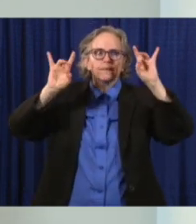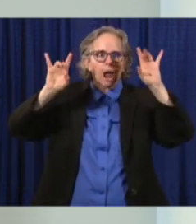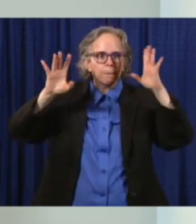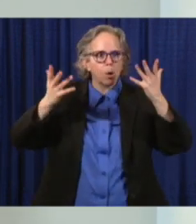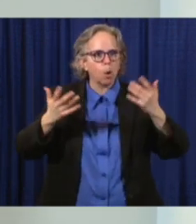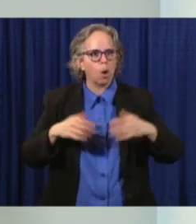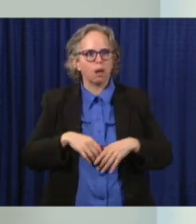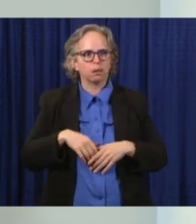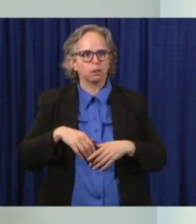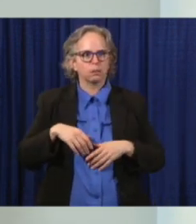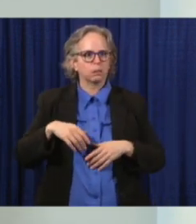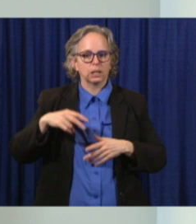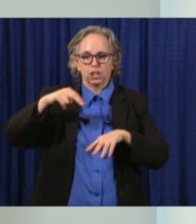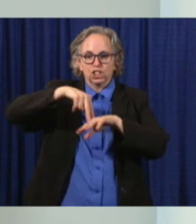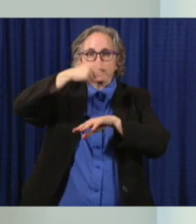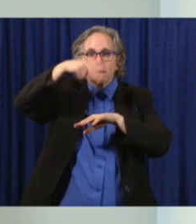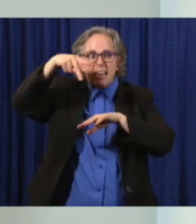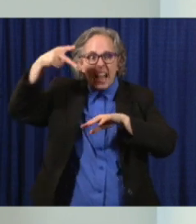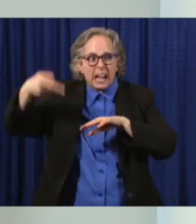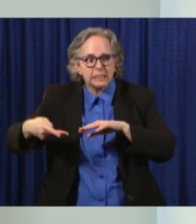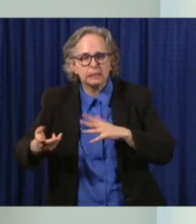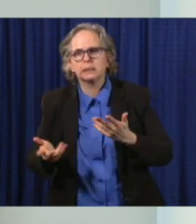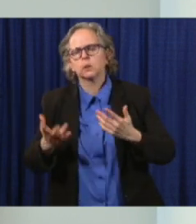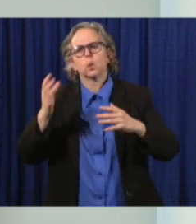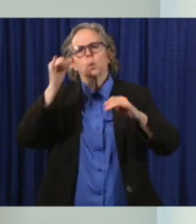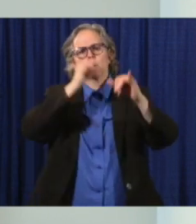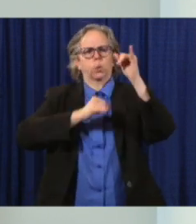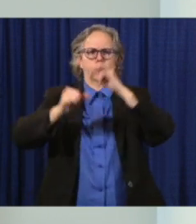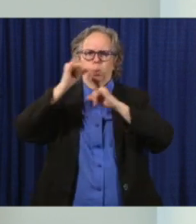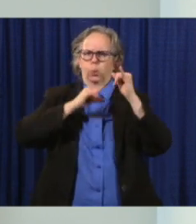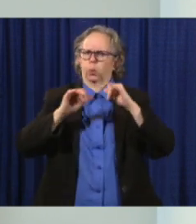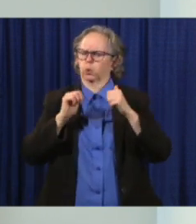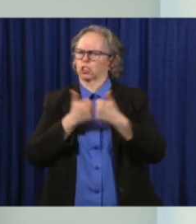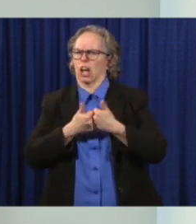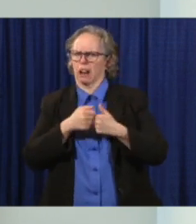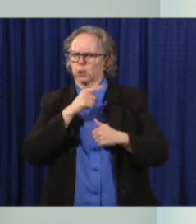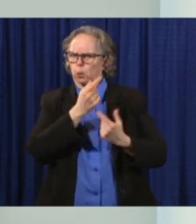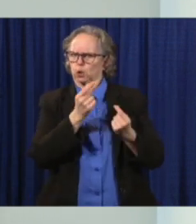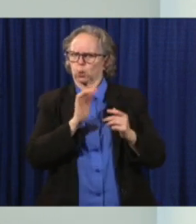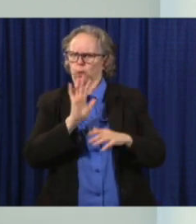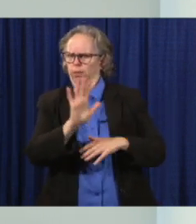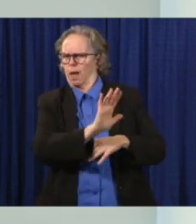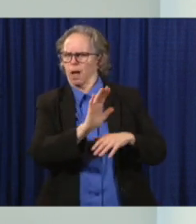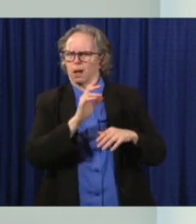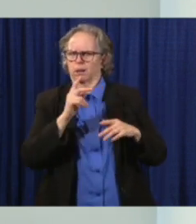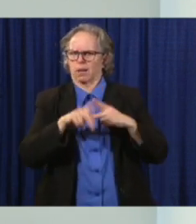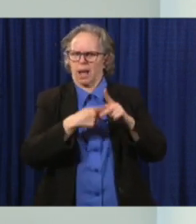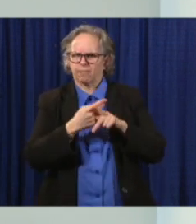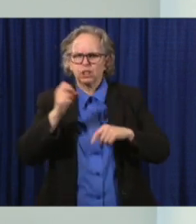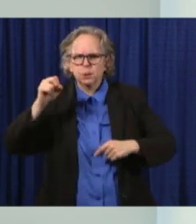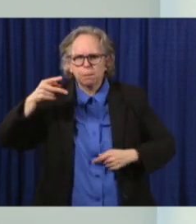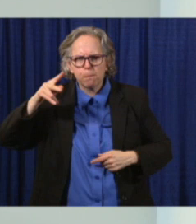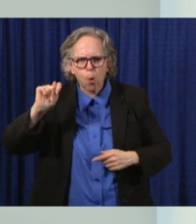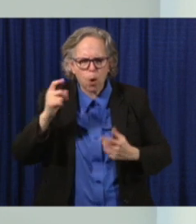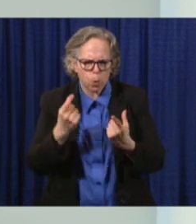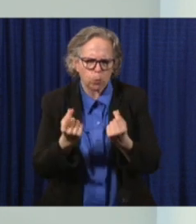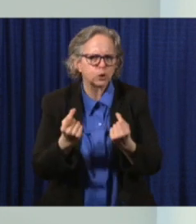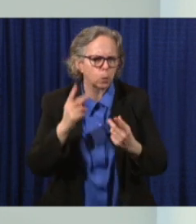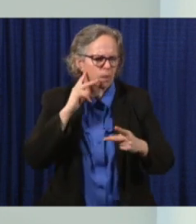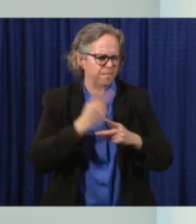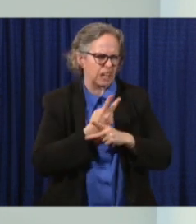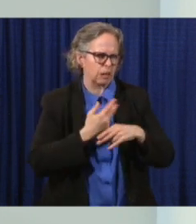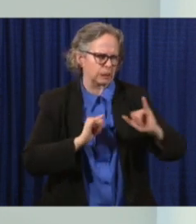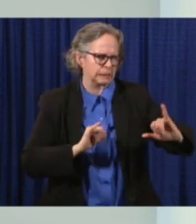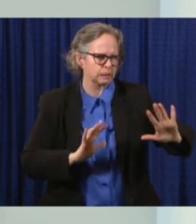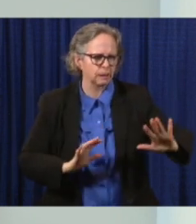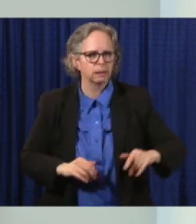own special challenges. The work group still is functioning to provide future guidance on those